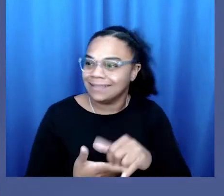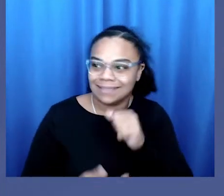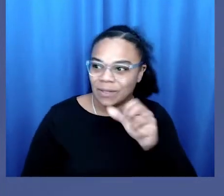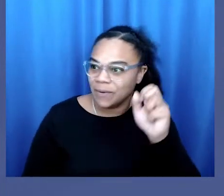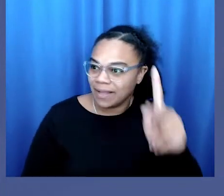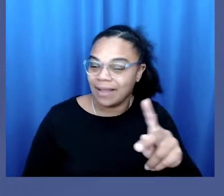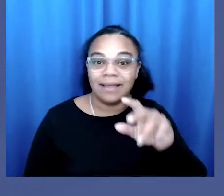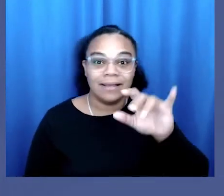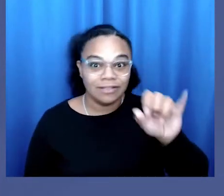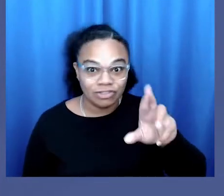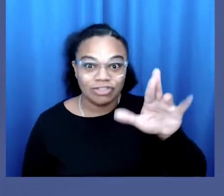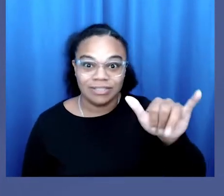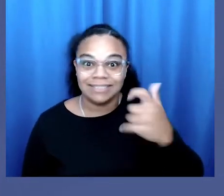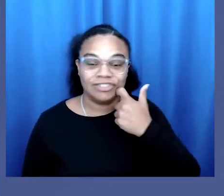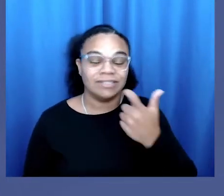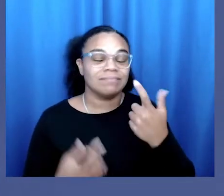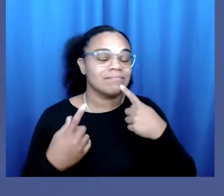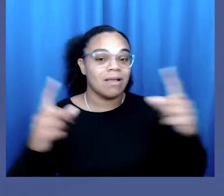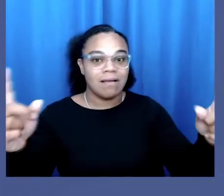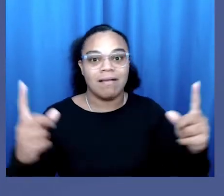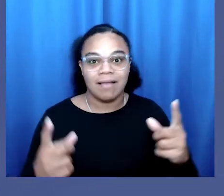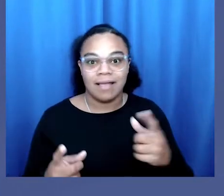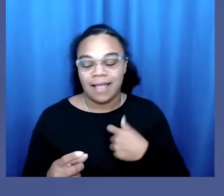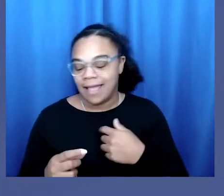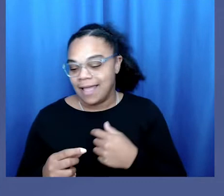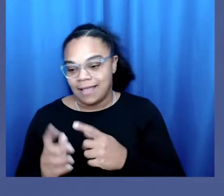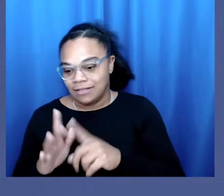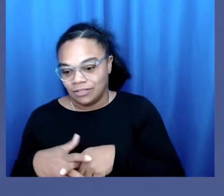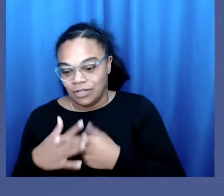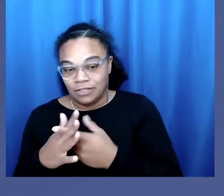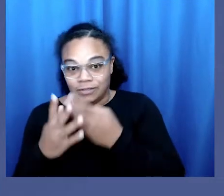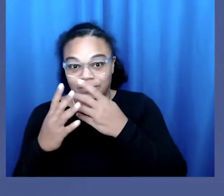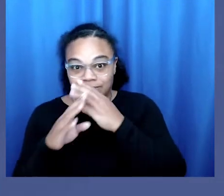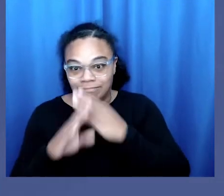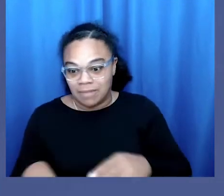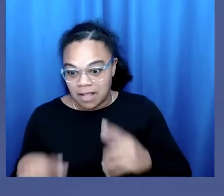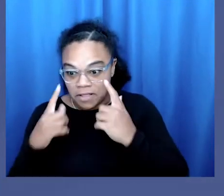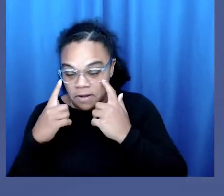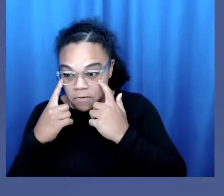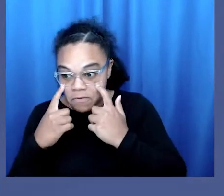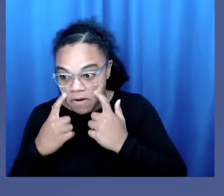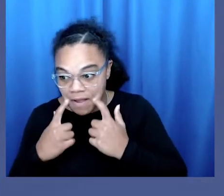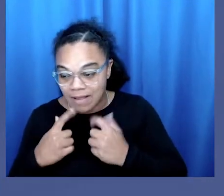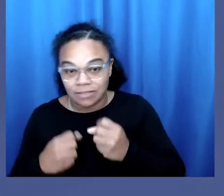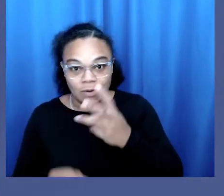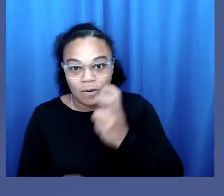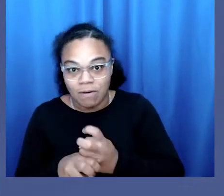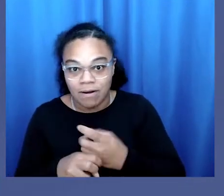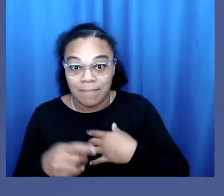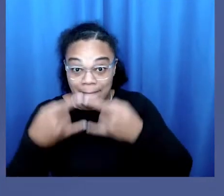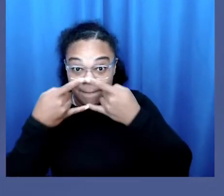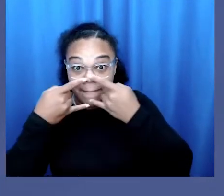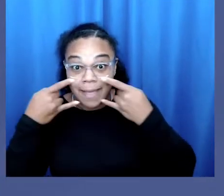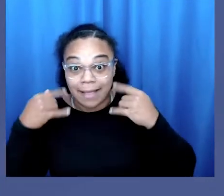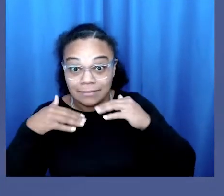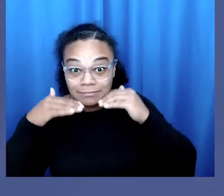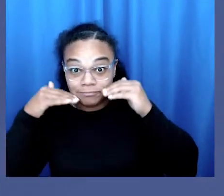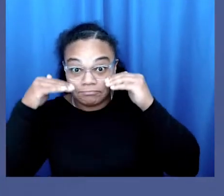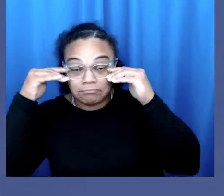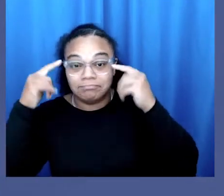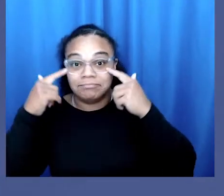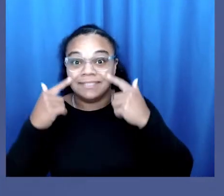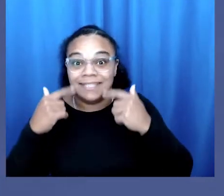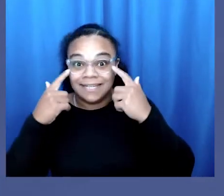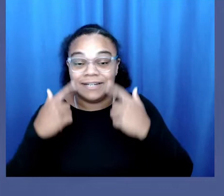And the jury had just done it in a big way. I started silently crying so hard that my mask started filling with tears. I fought so